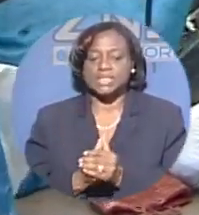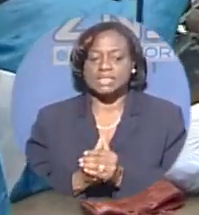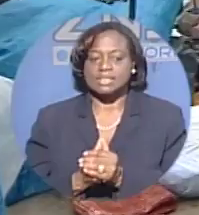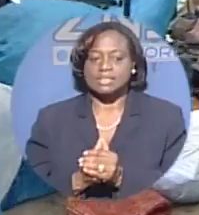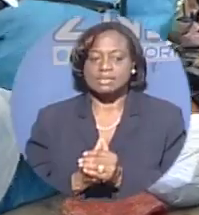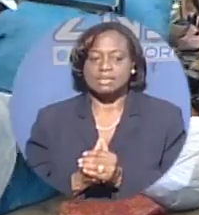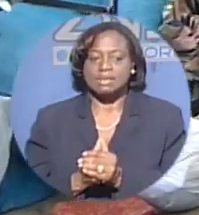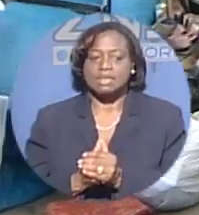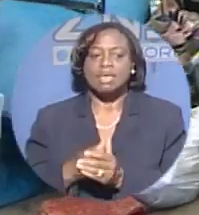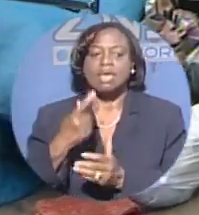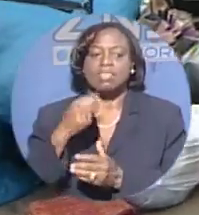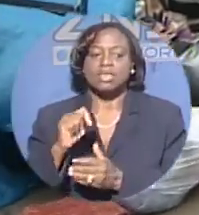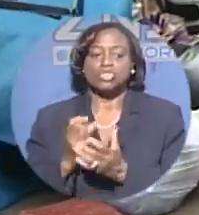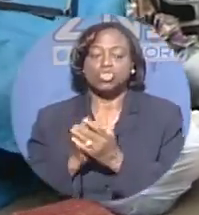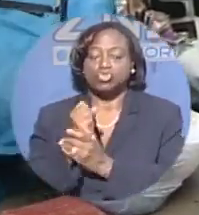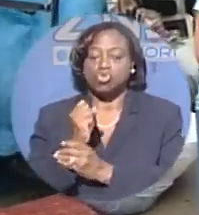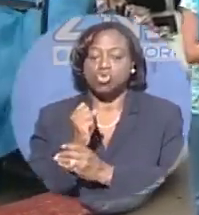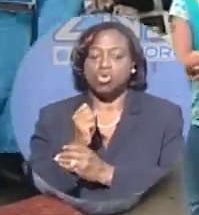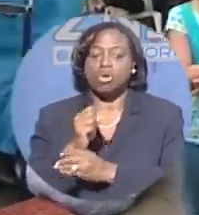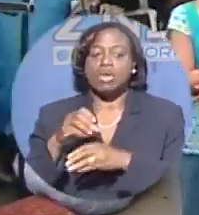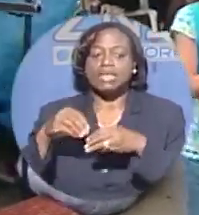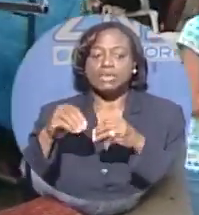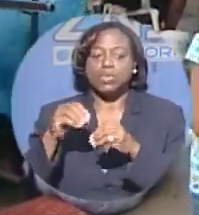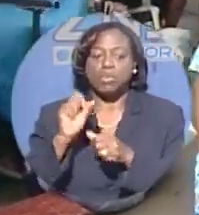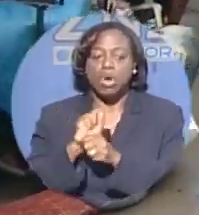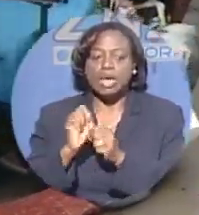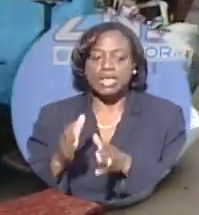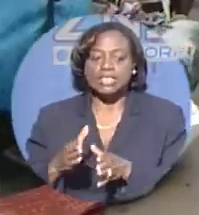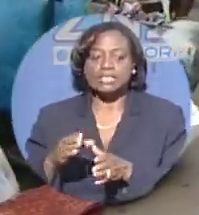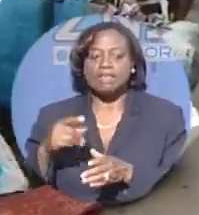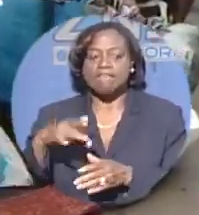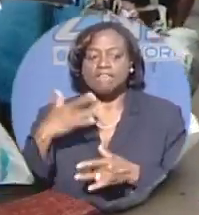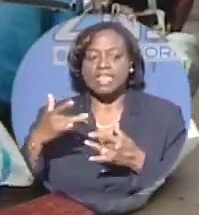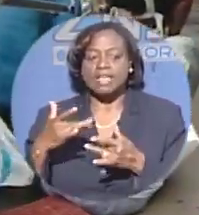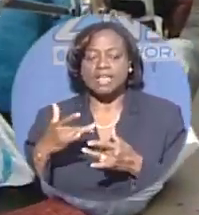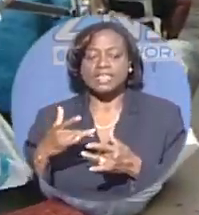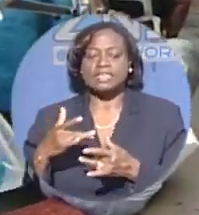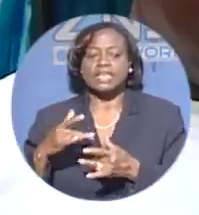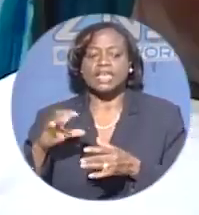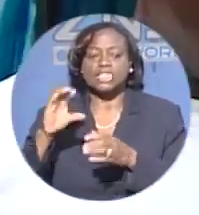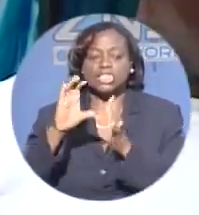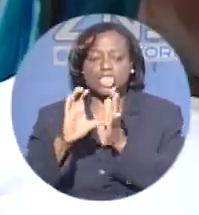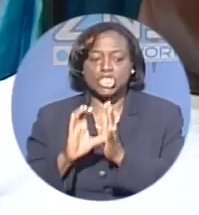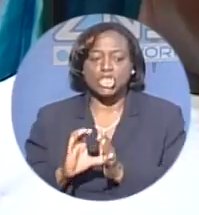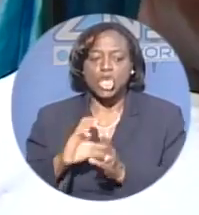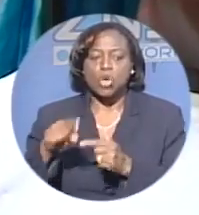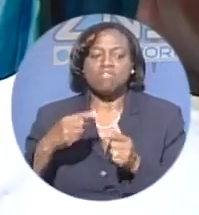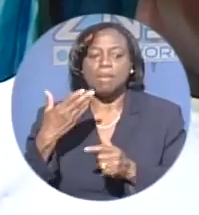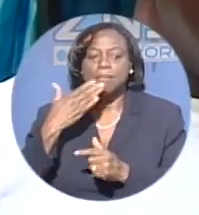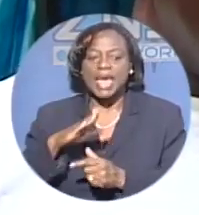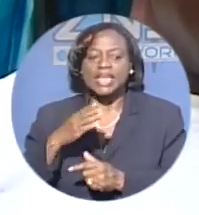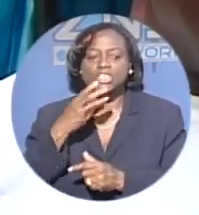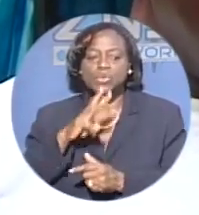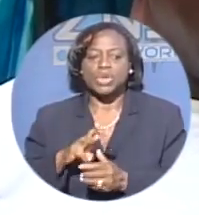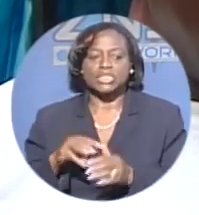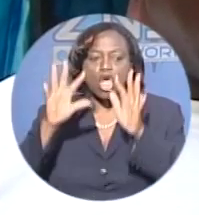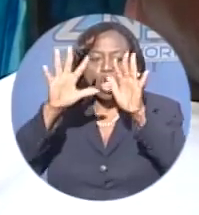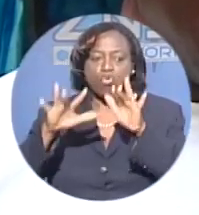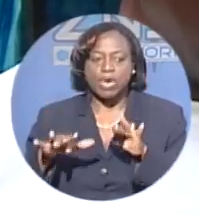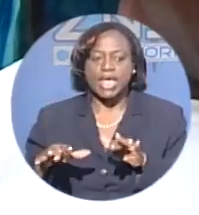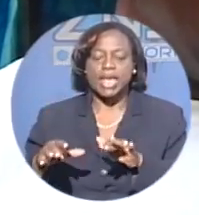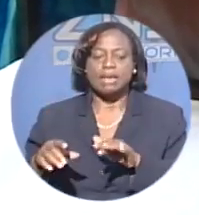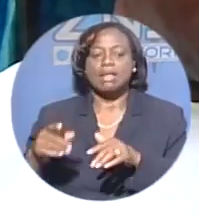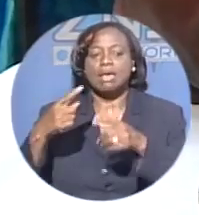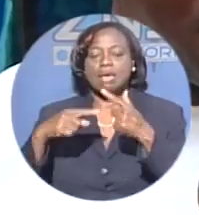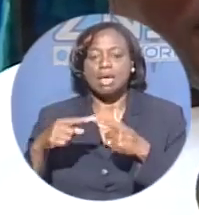vendors feel their working conditions are going from bad to worse very quickly. The rain come, you run for shelter. When the rain